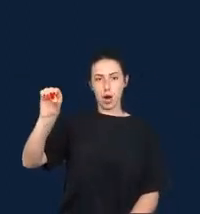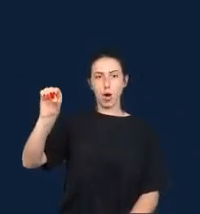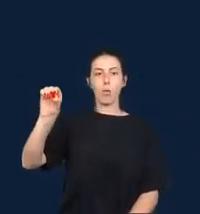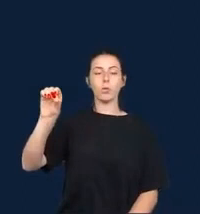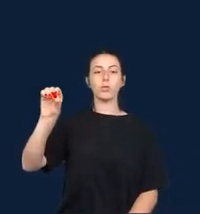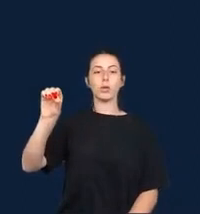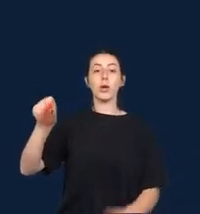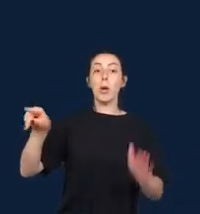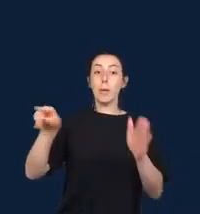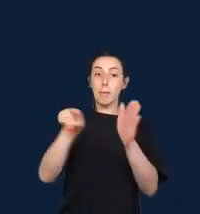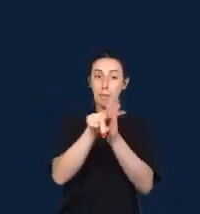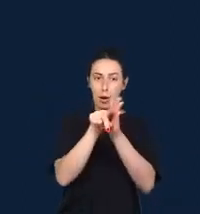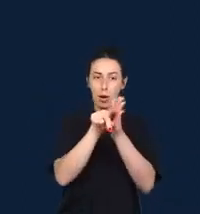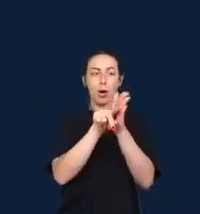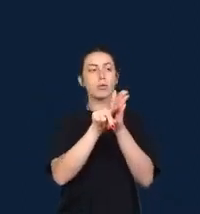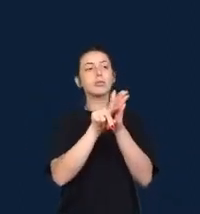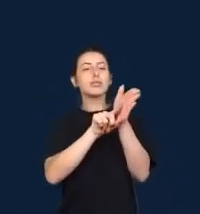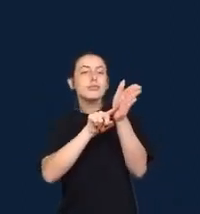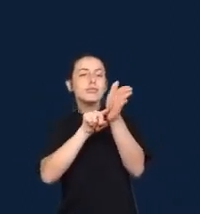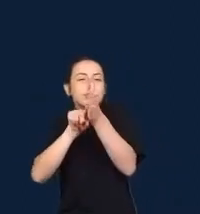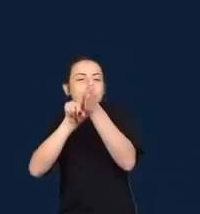for collaborative investigations.